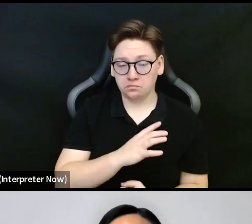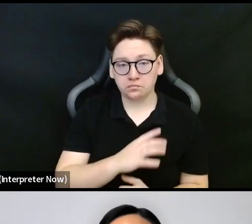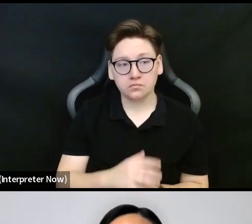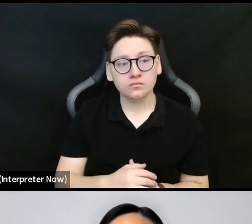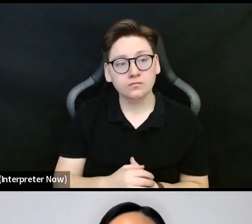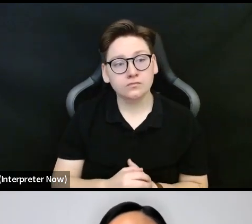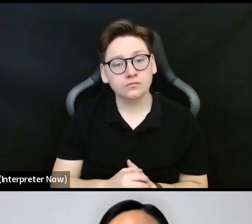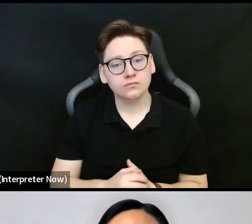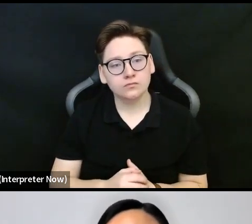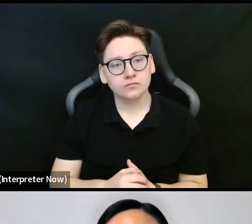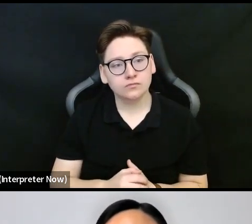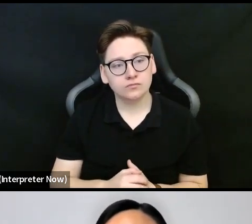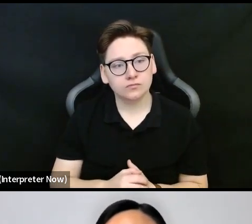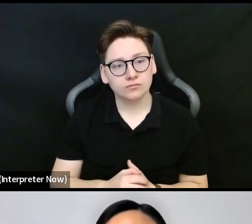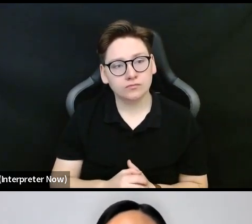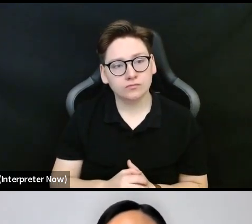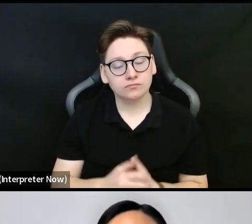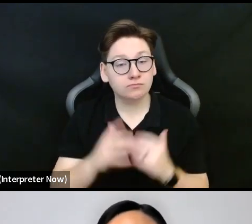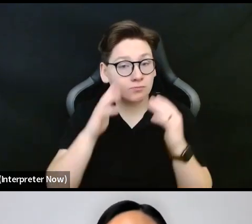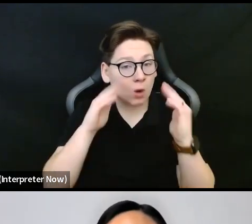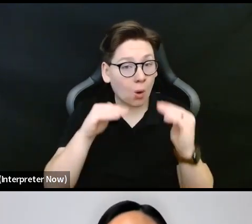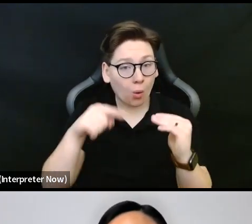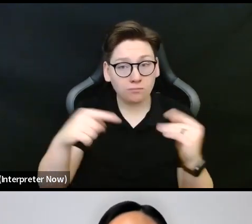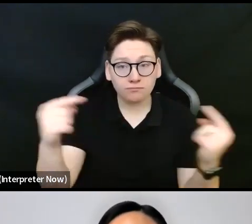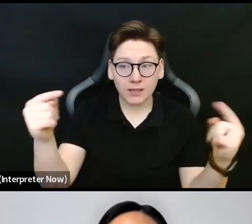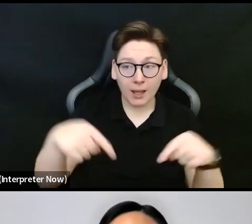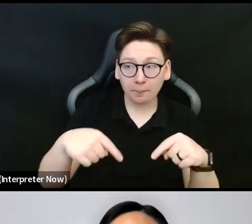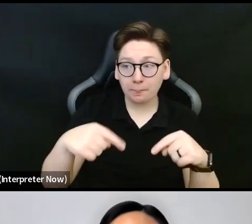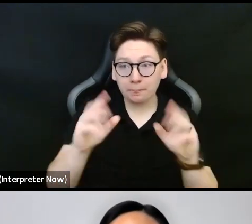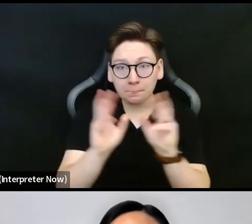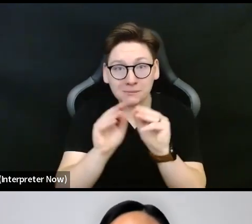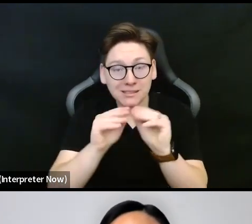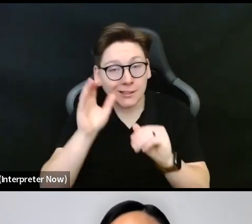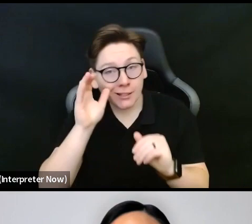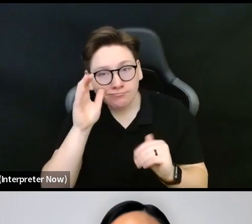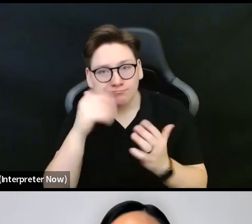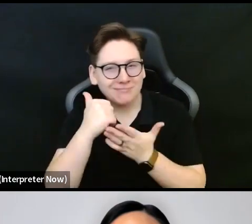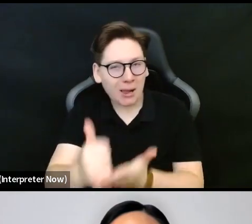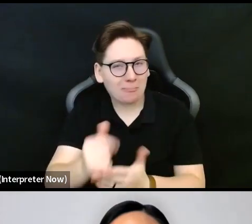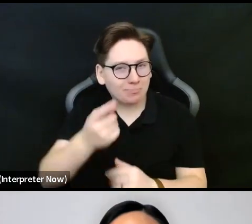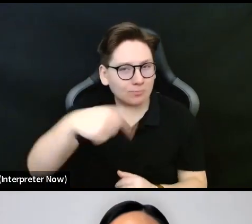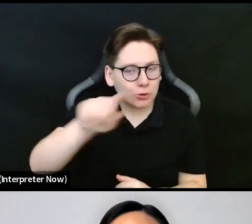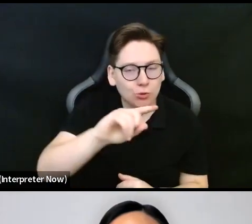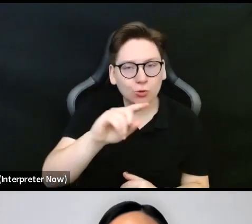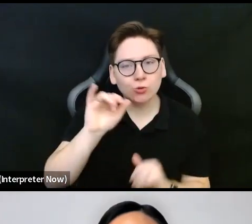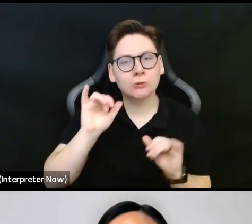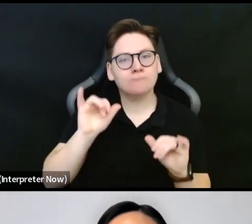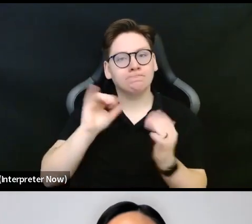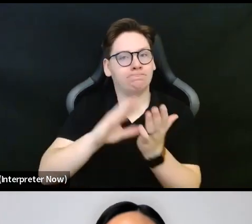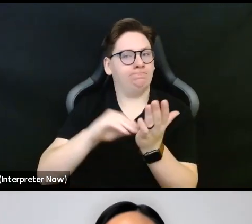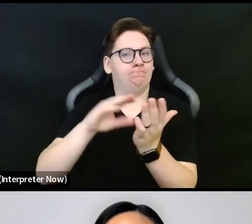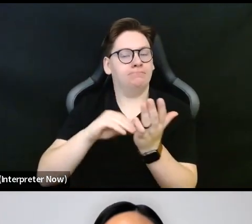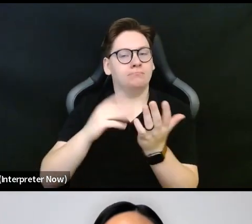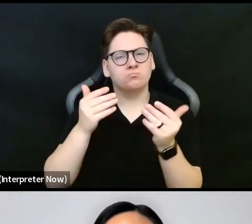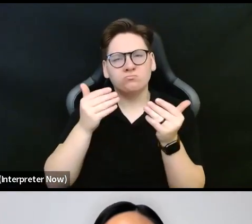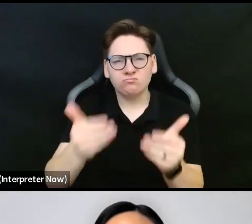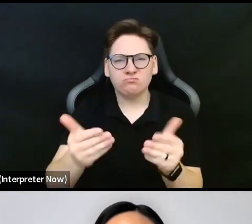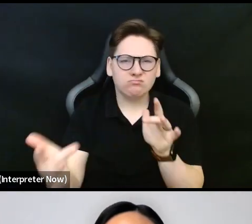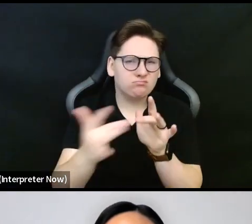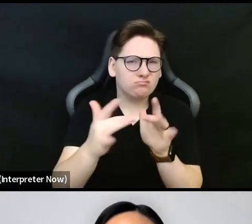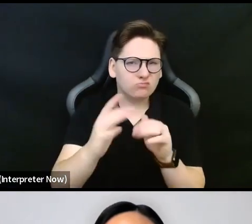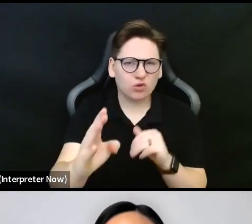We do hope that this has been helpful for folks and do encourage you to reach out to us directly,